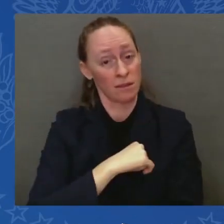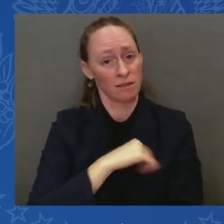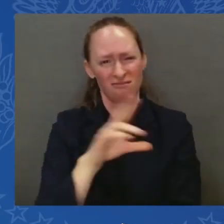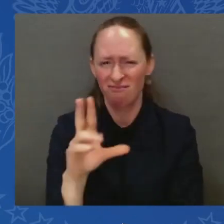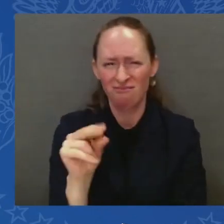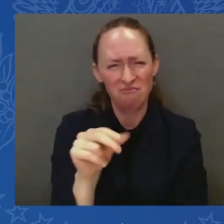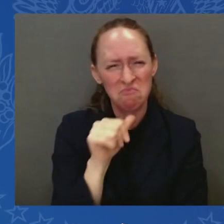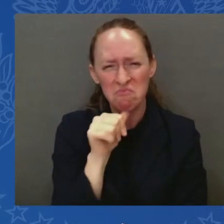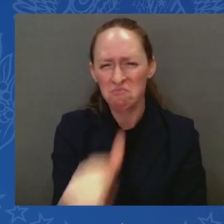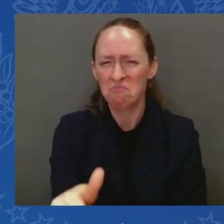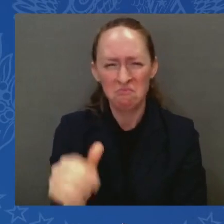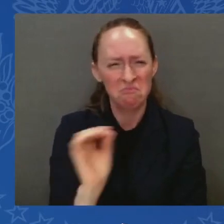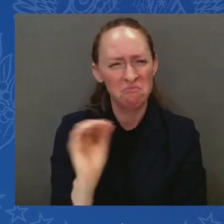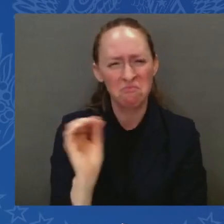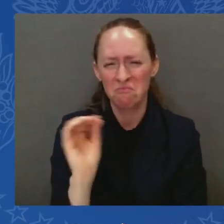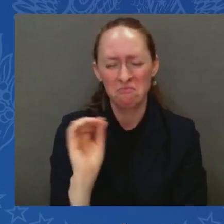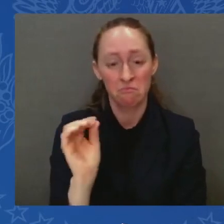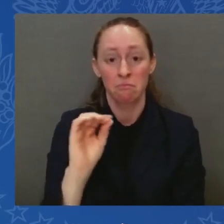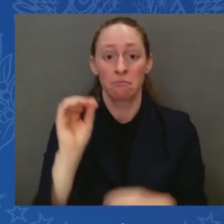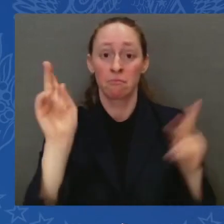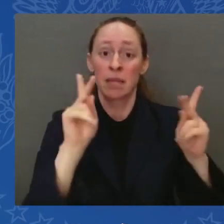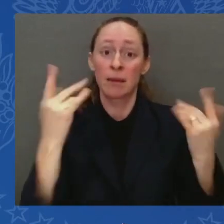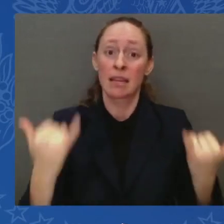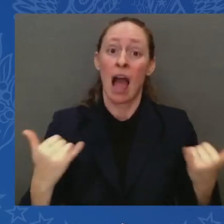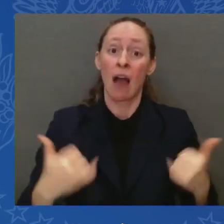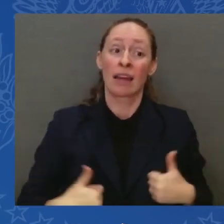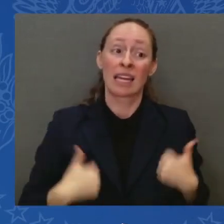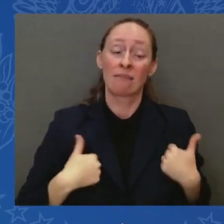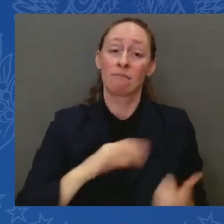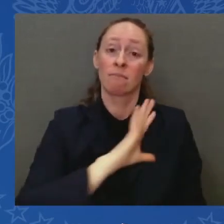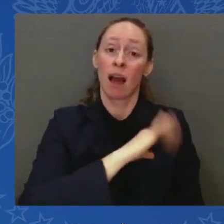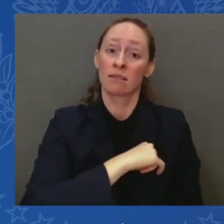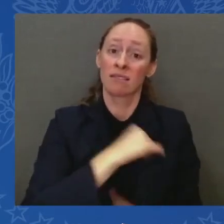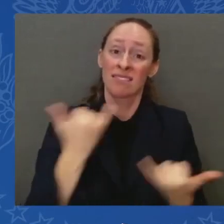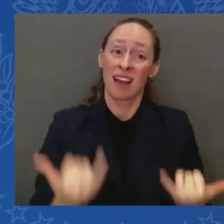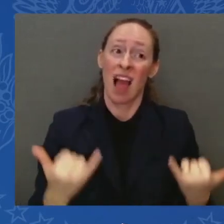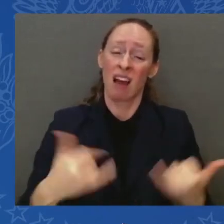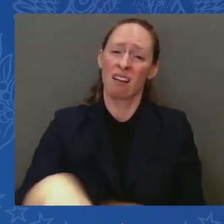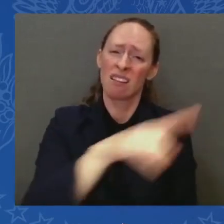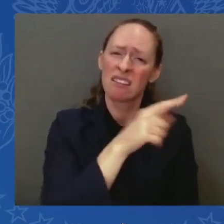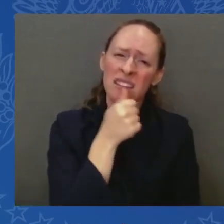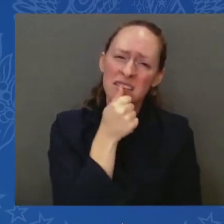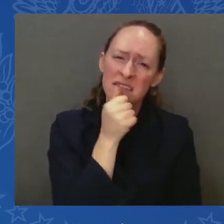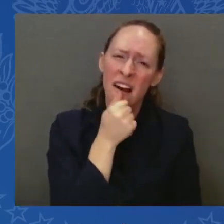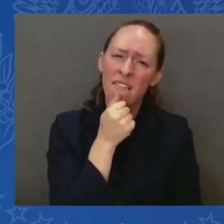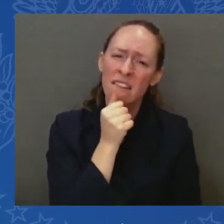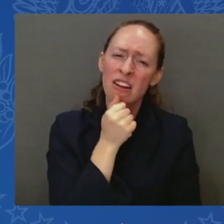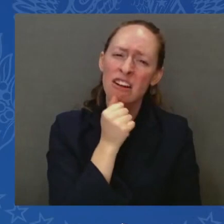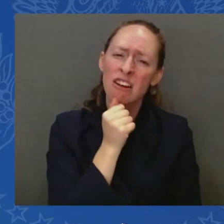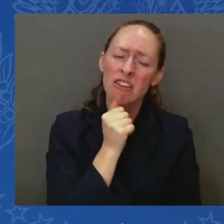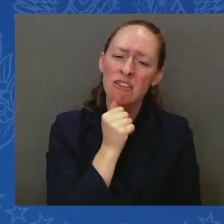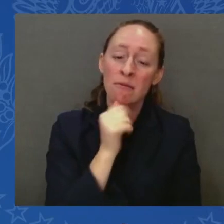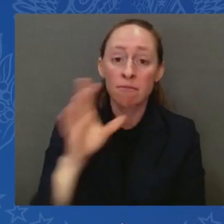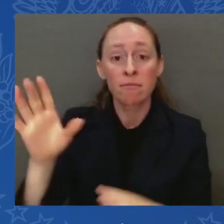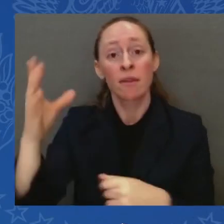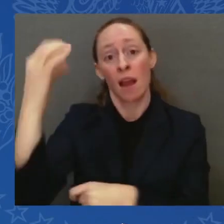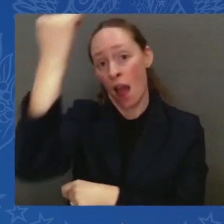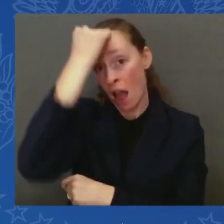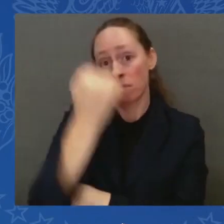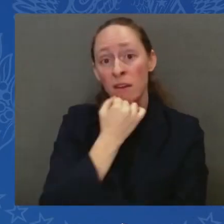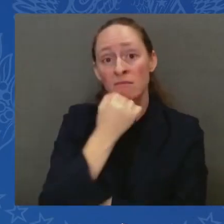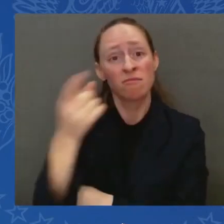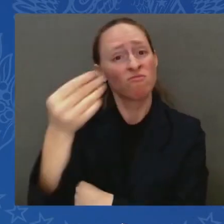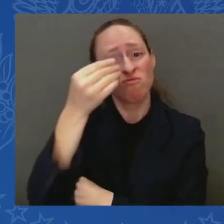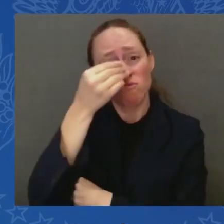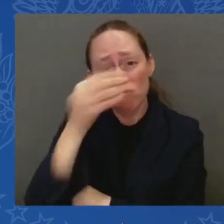entire world. I was outraged and saddened by the enormous loss of life yesterday in the hospital in Gaza. Based on the